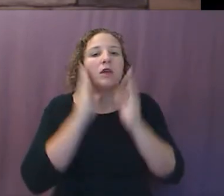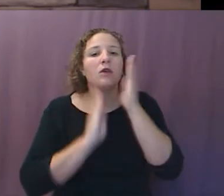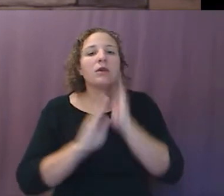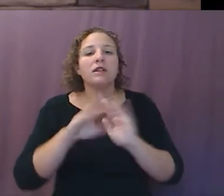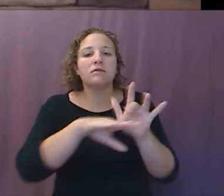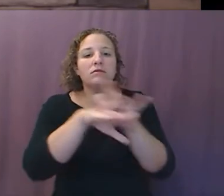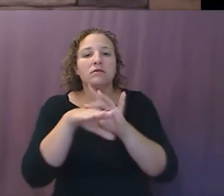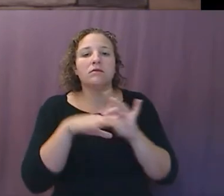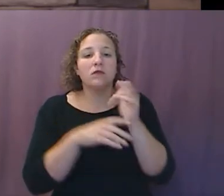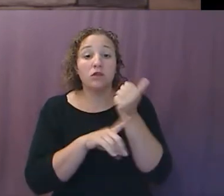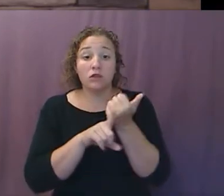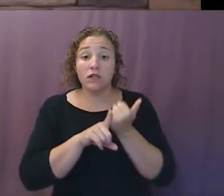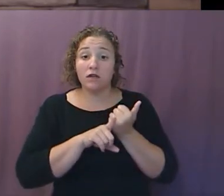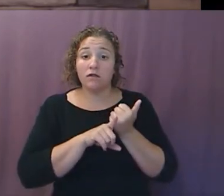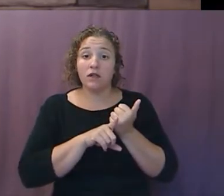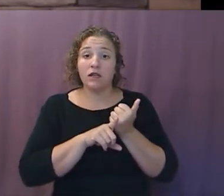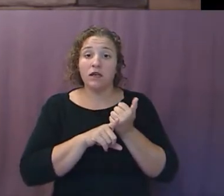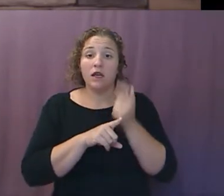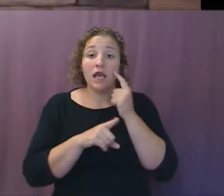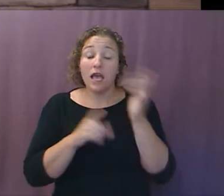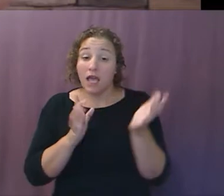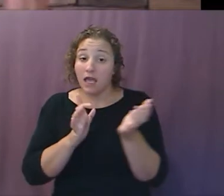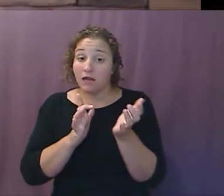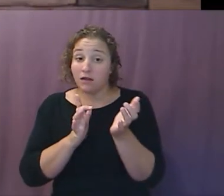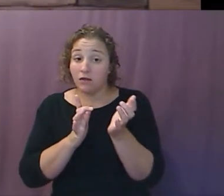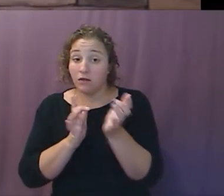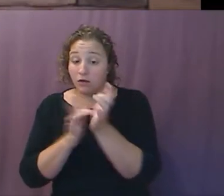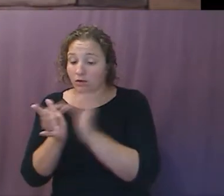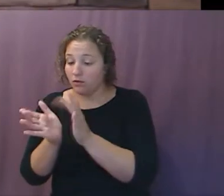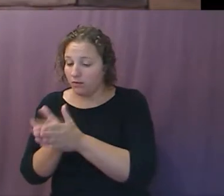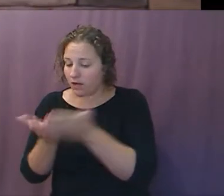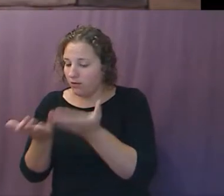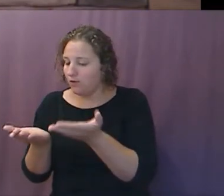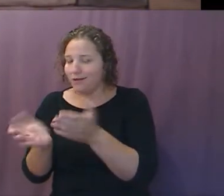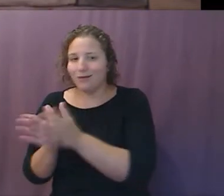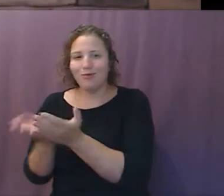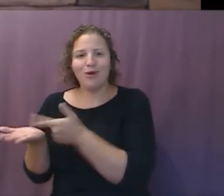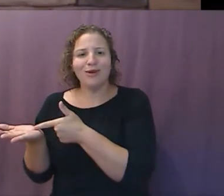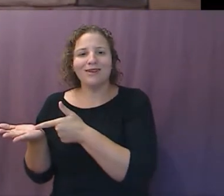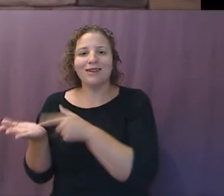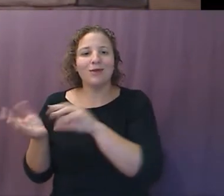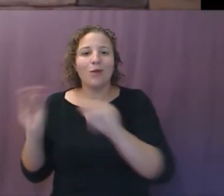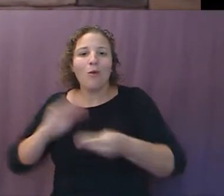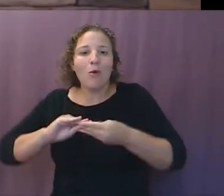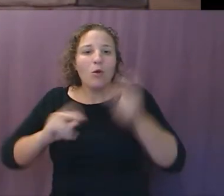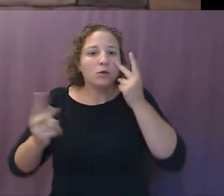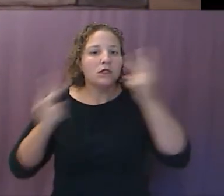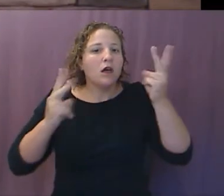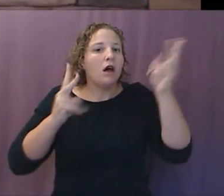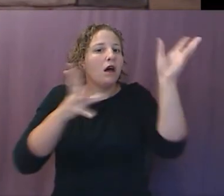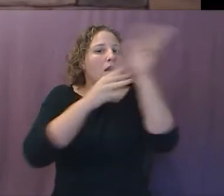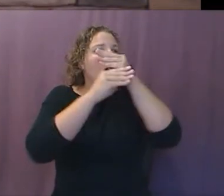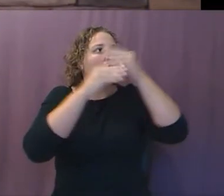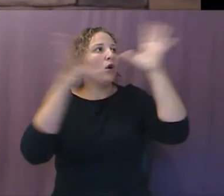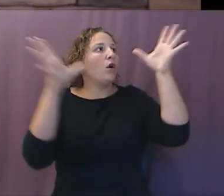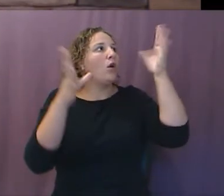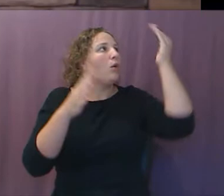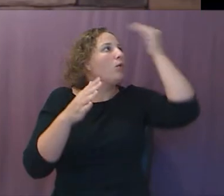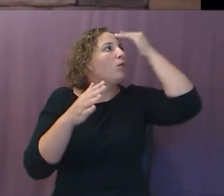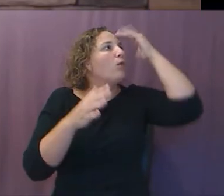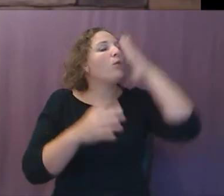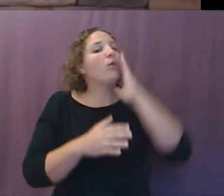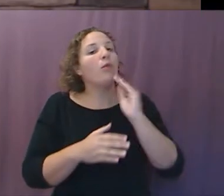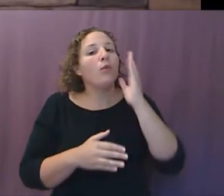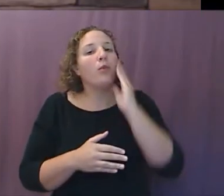you're going to smell the land and your Bible is going to go from black and white to 3D in color and suddenly come alive to you. And so you'll bring people into